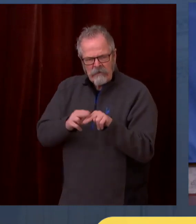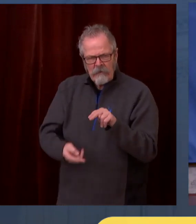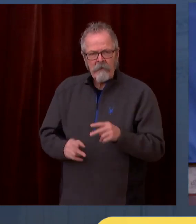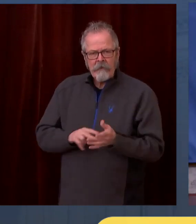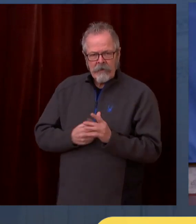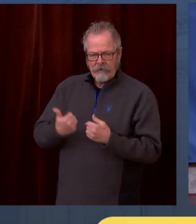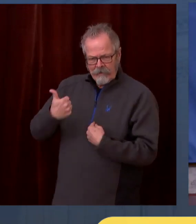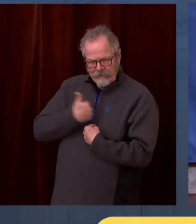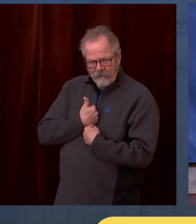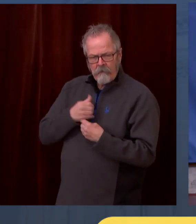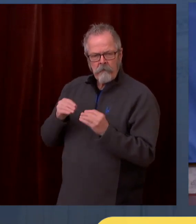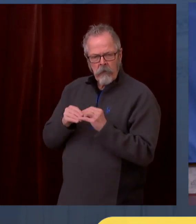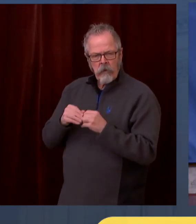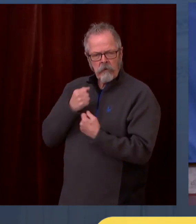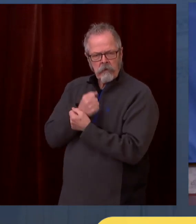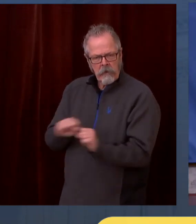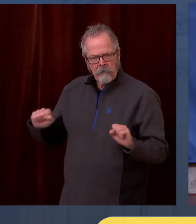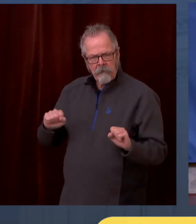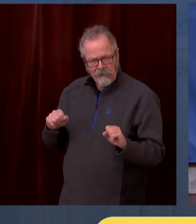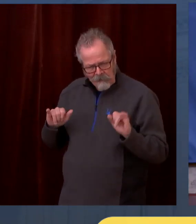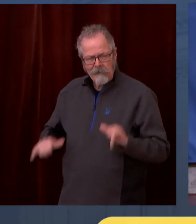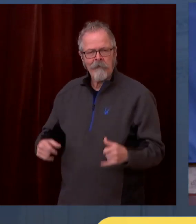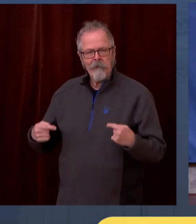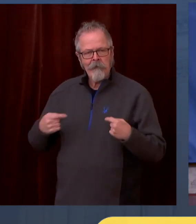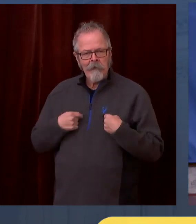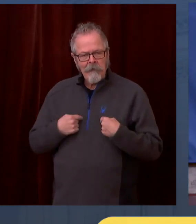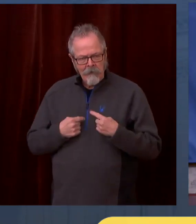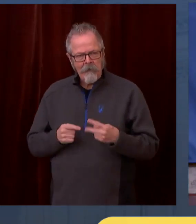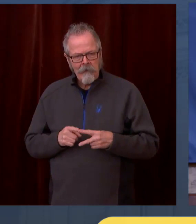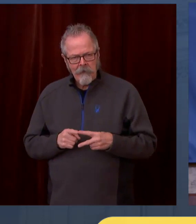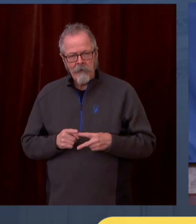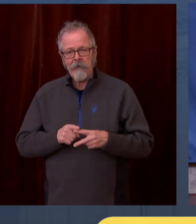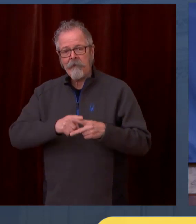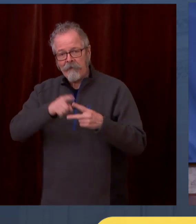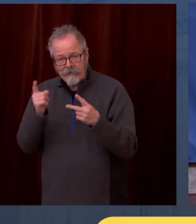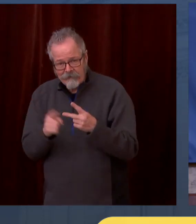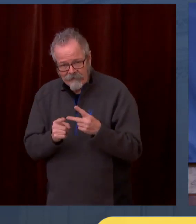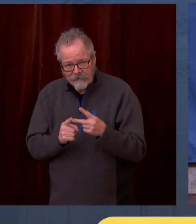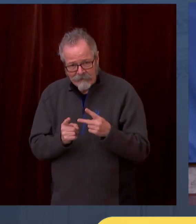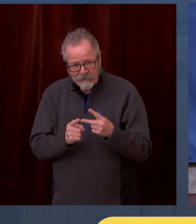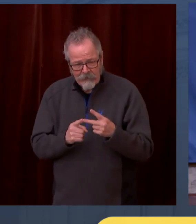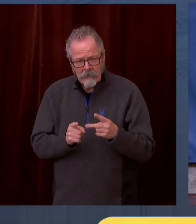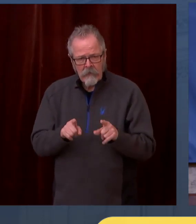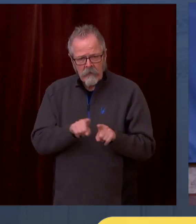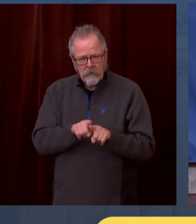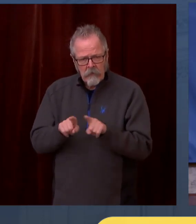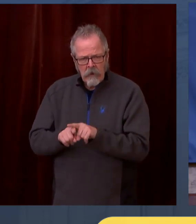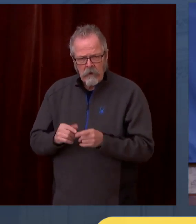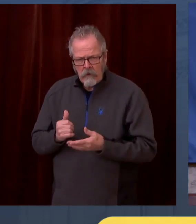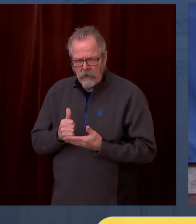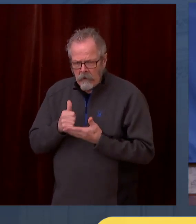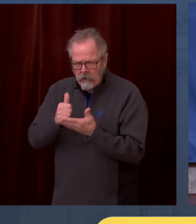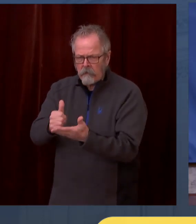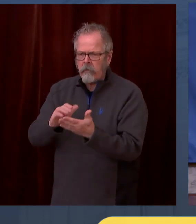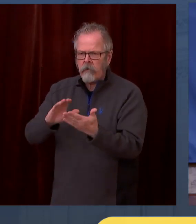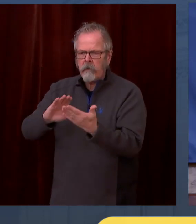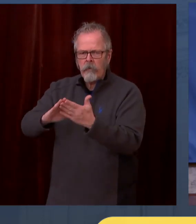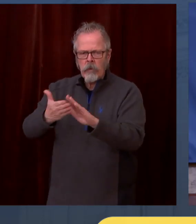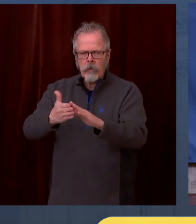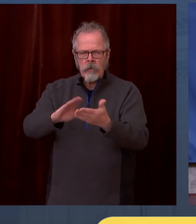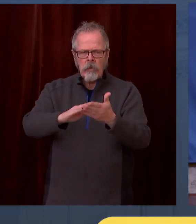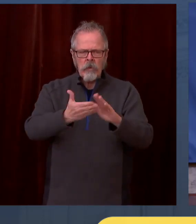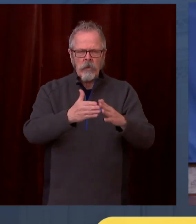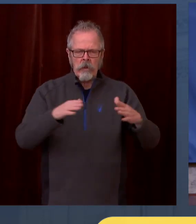if he were otherwise going to be transmitted with the virus. But second, it helps the whole community advance towards